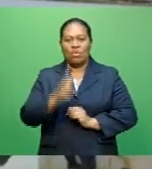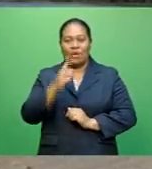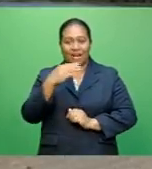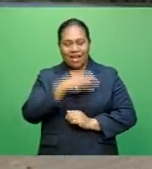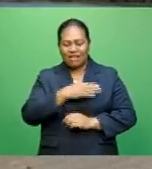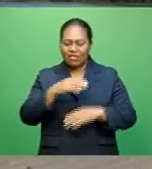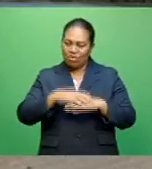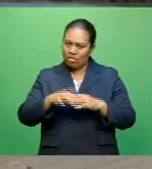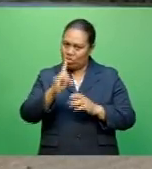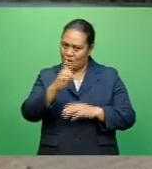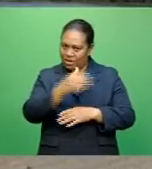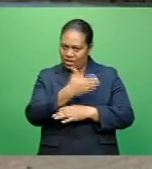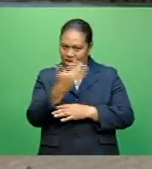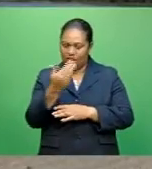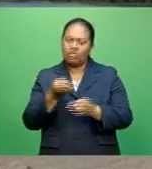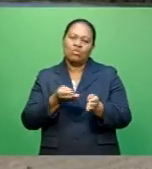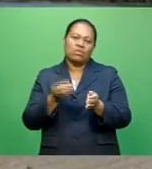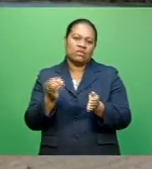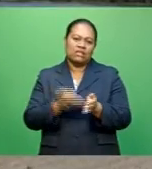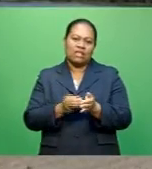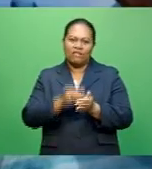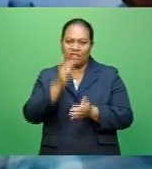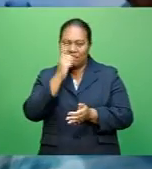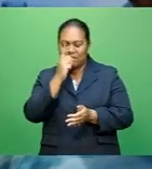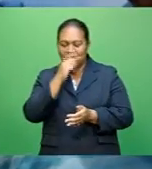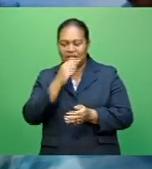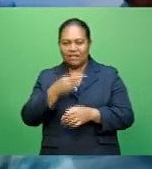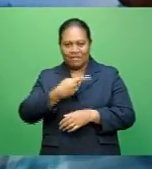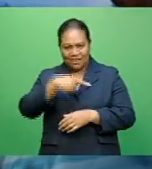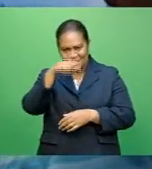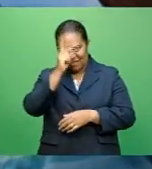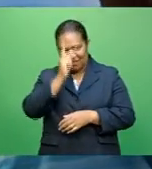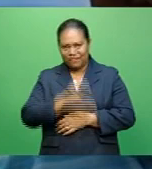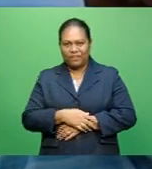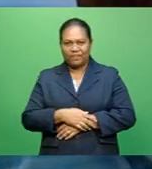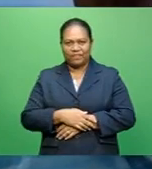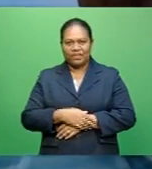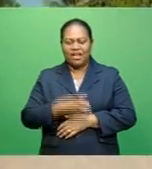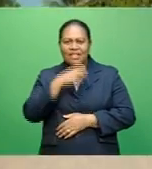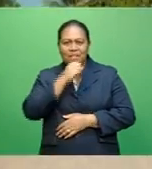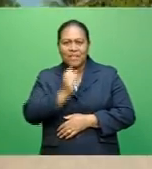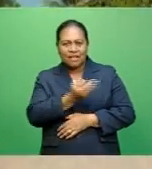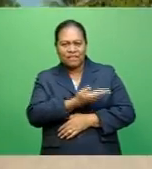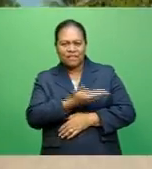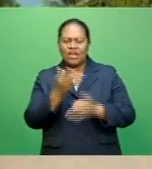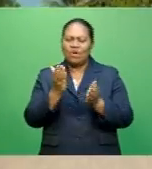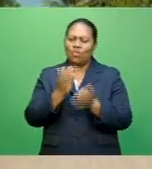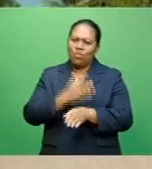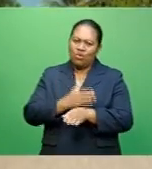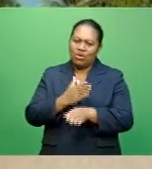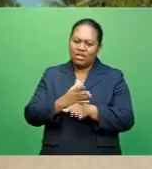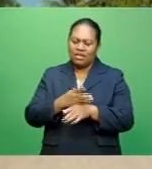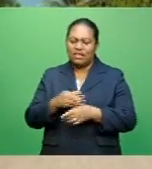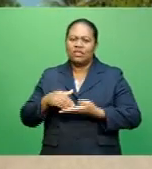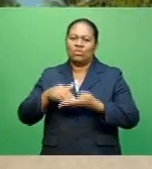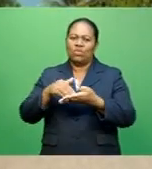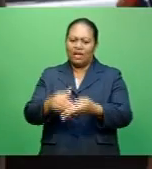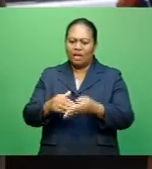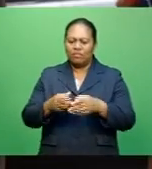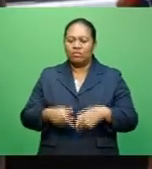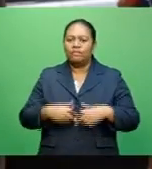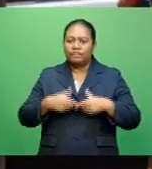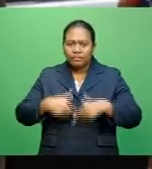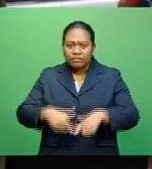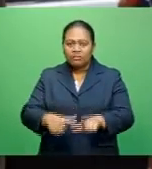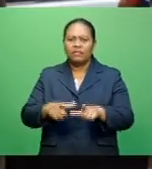a day just by serving the people of Kandavo. This farmer says he works with the boat owners to help transport his produce out to